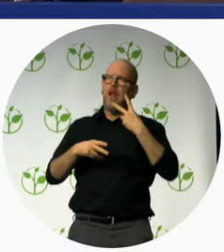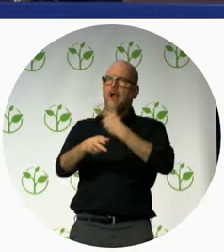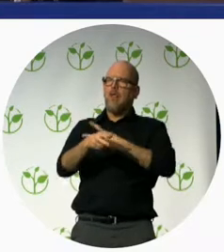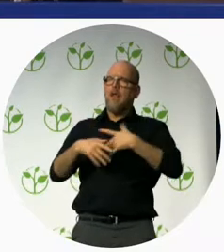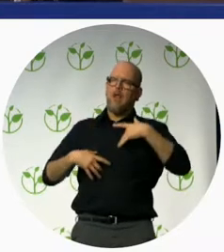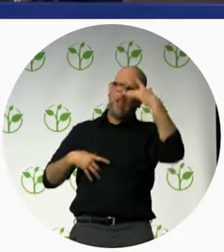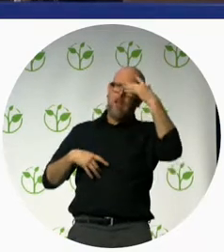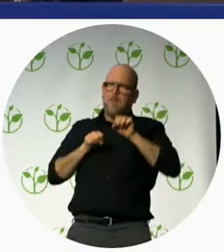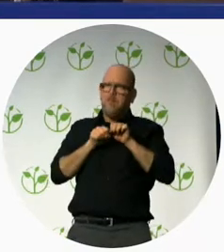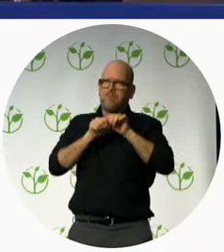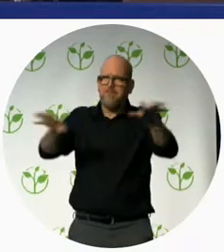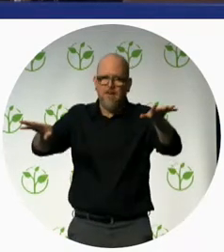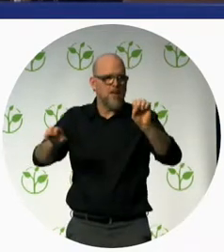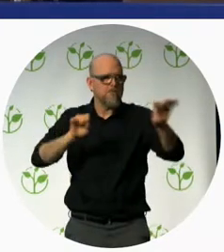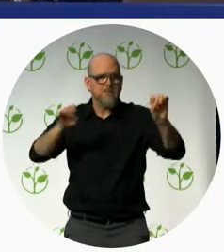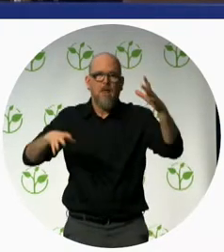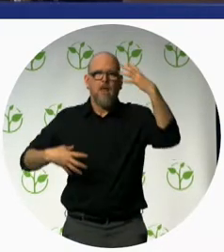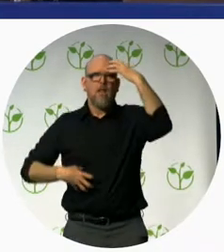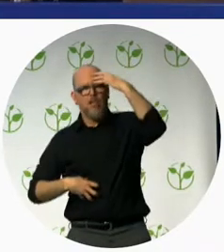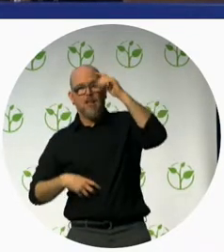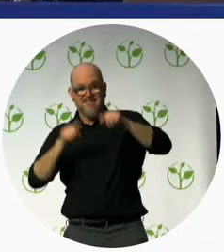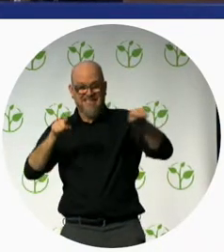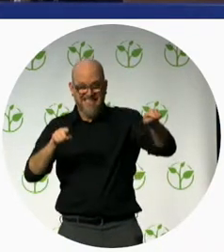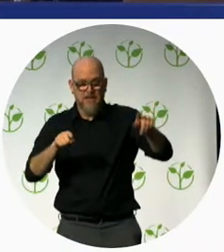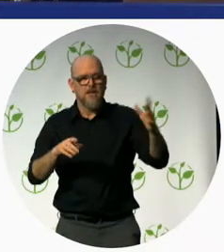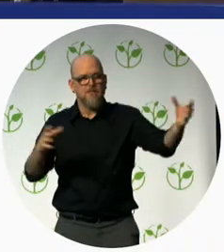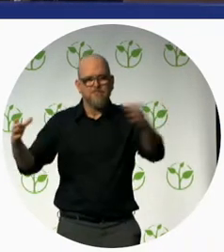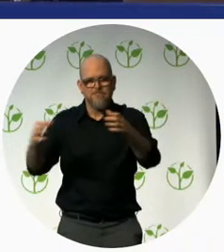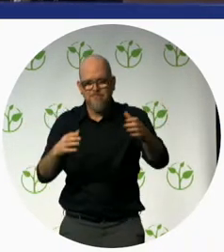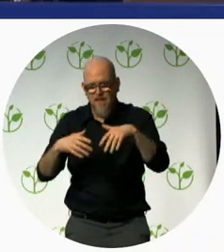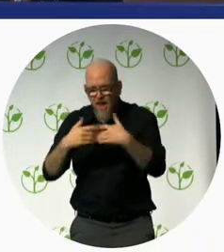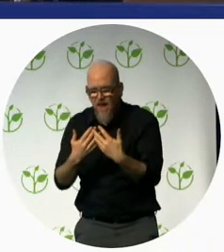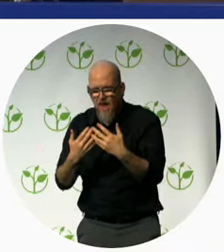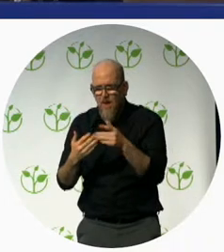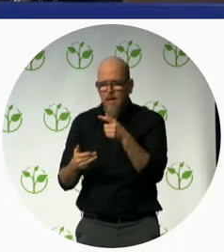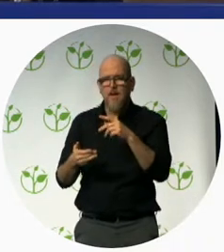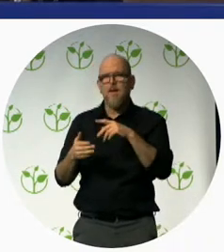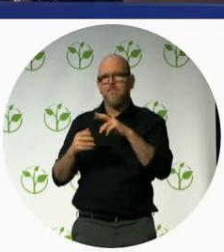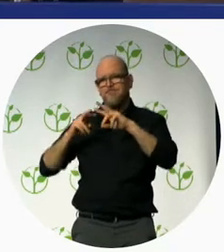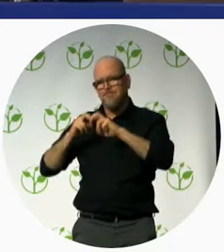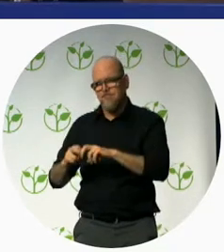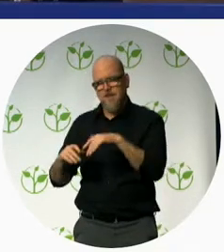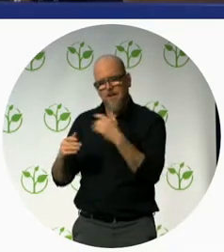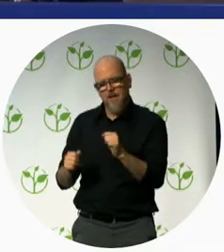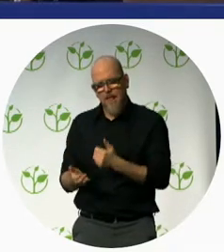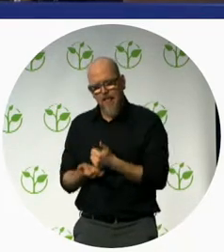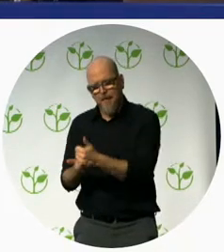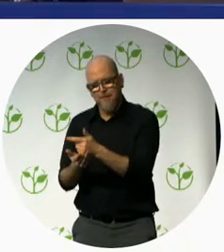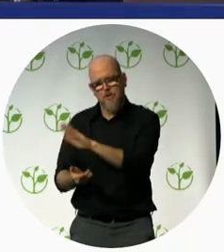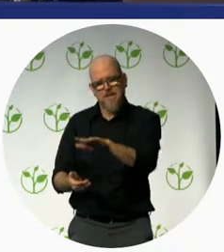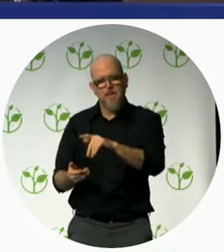different types of disabilities which helps us to plan more effectively at the local, regional and national level